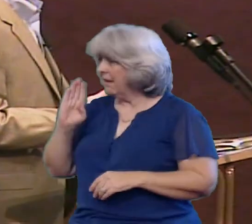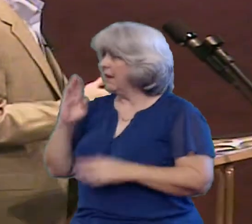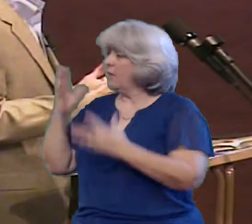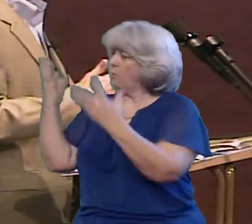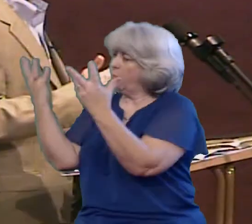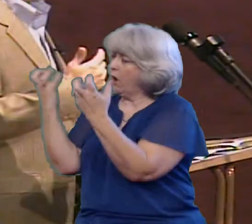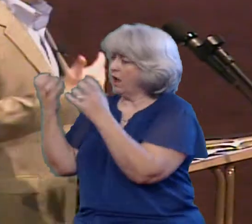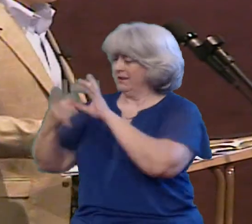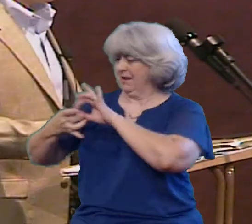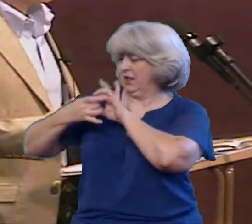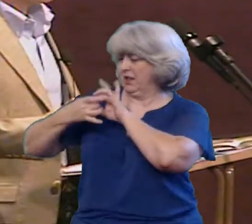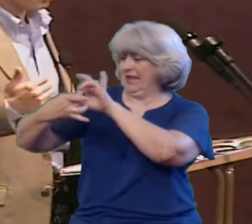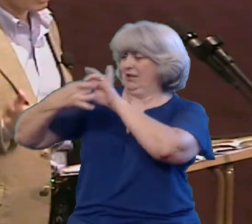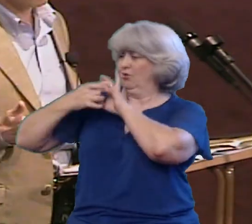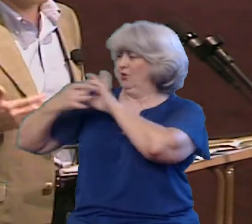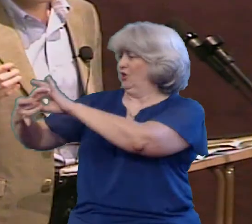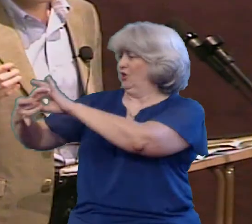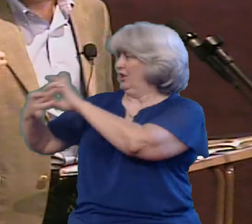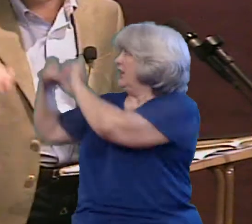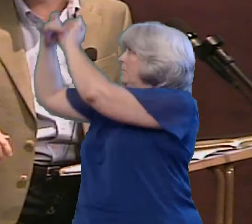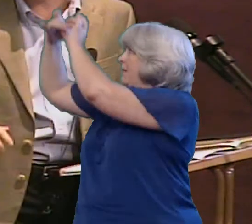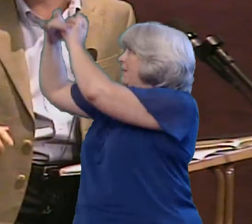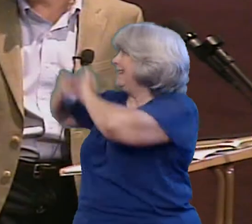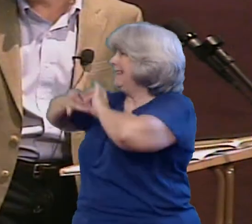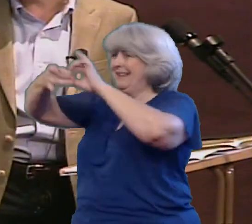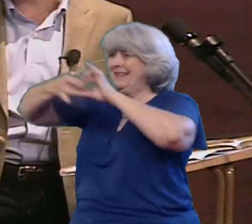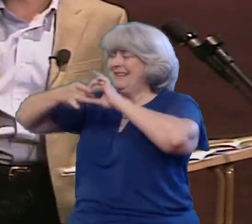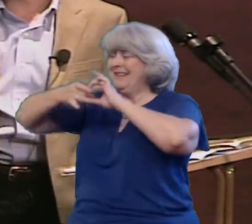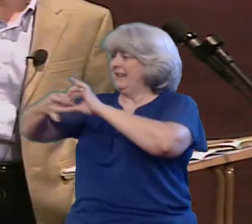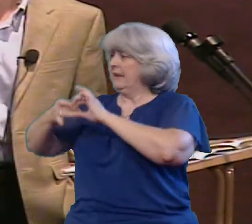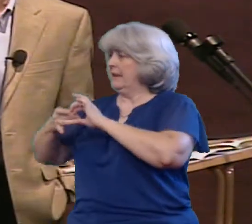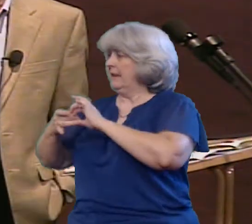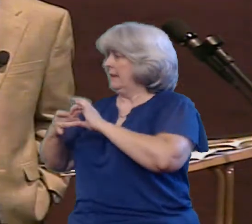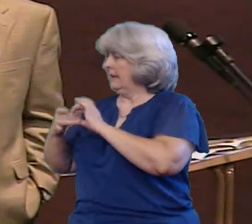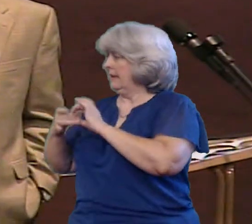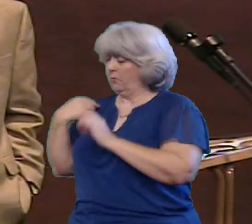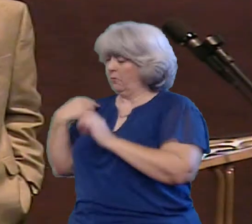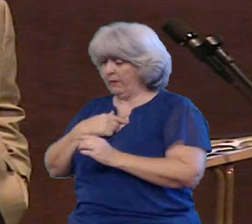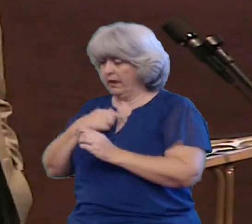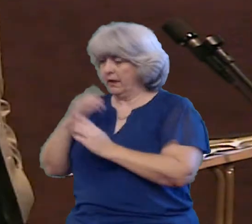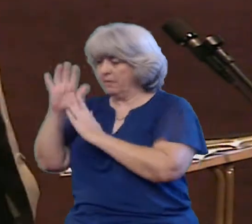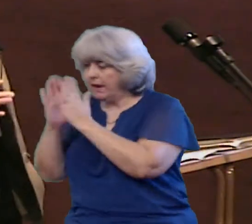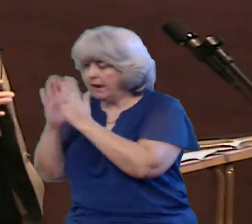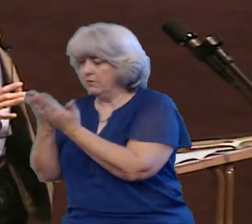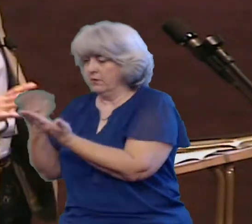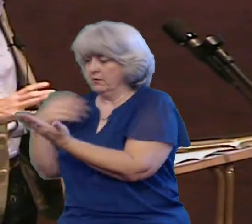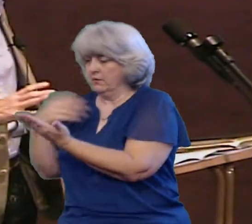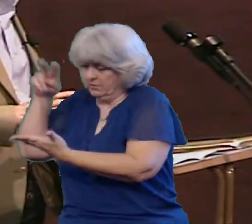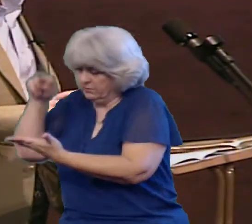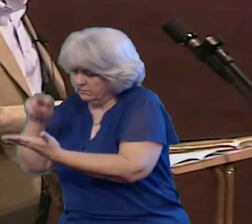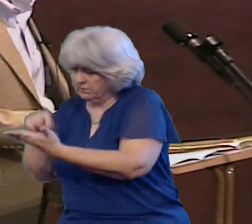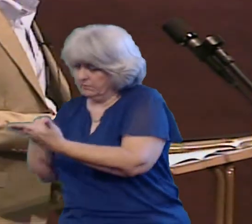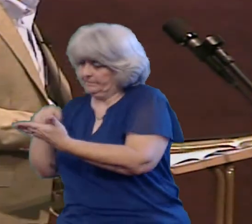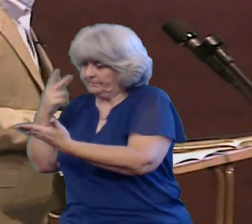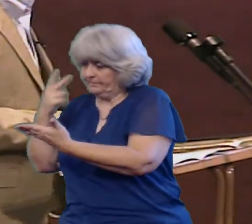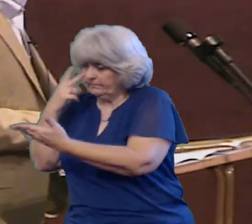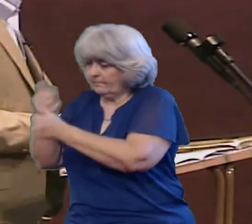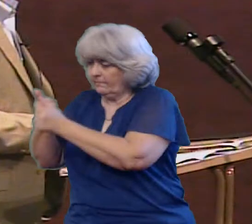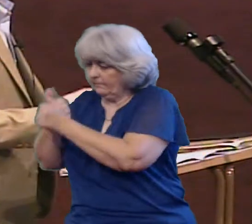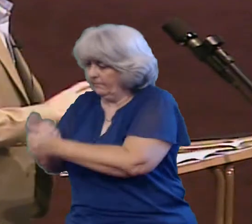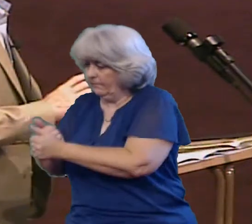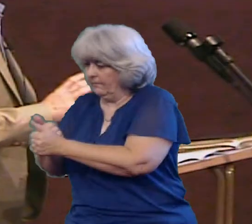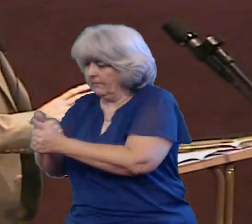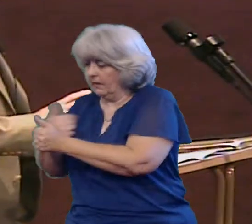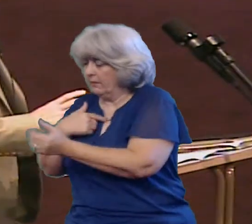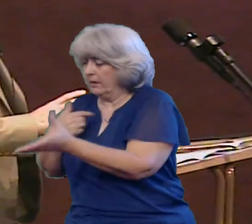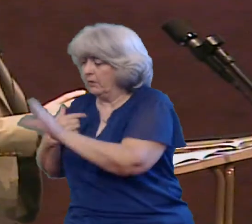And instead of relying and trusting in his word and what he tells us We think that all number one knows what's best for us We